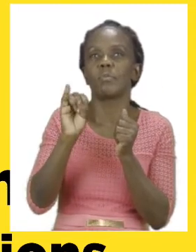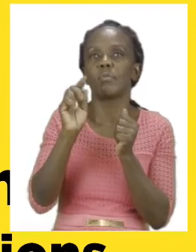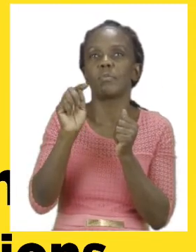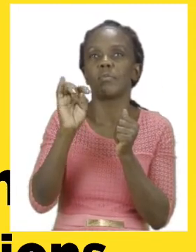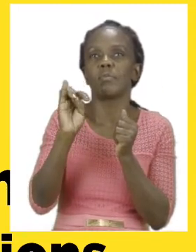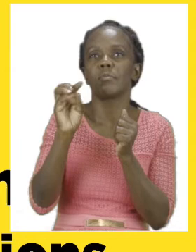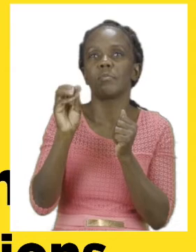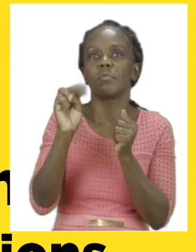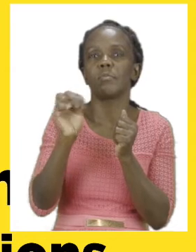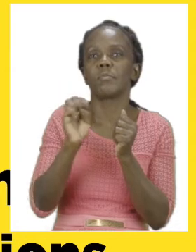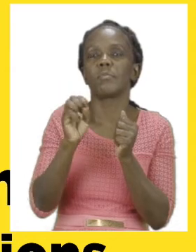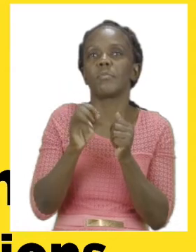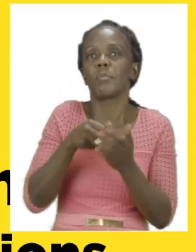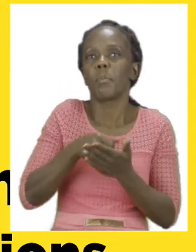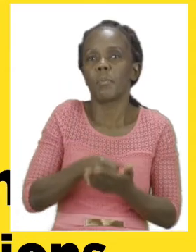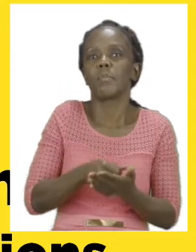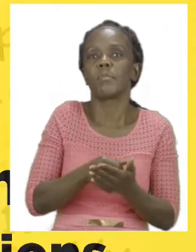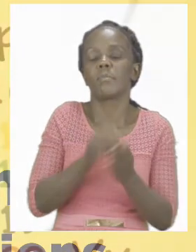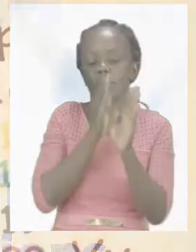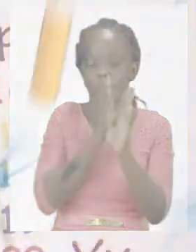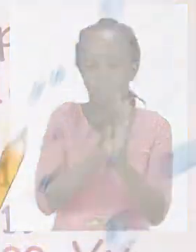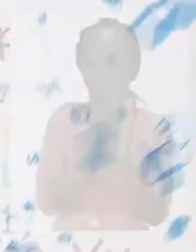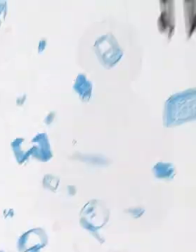maths and sequencing.